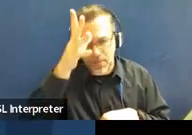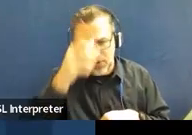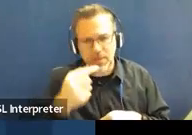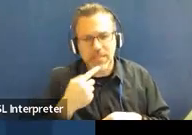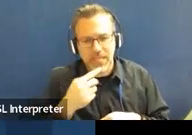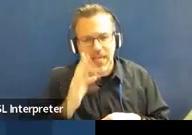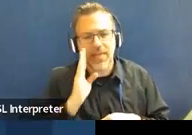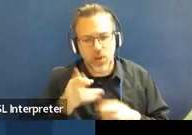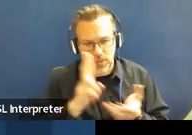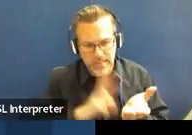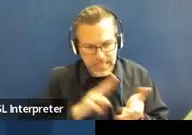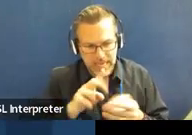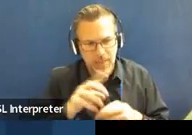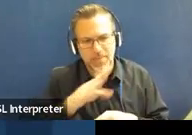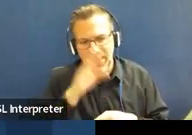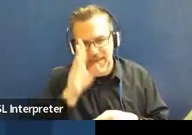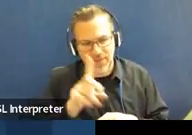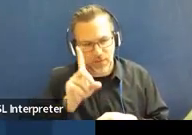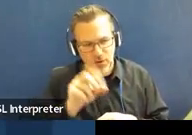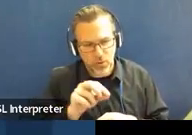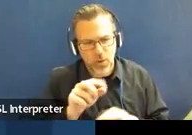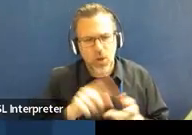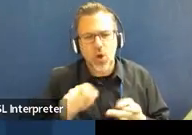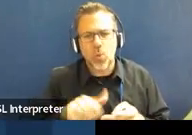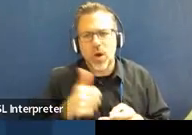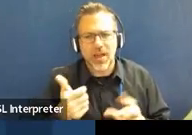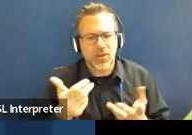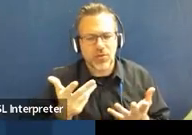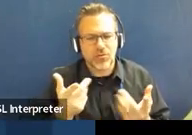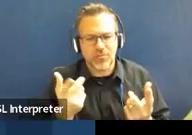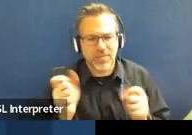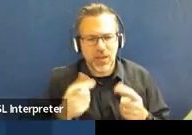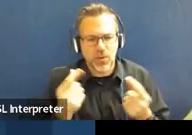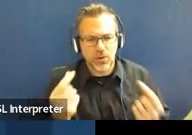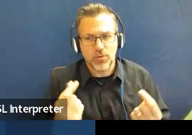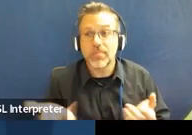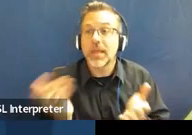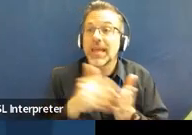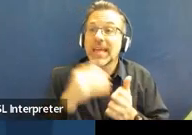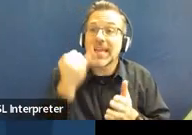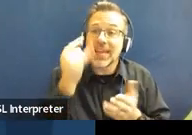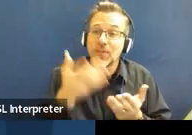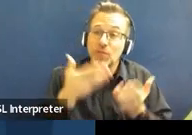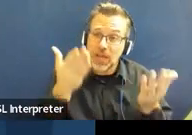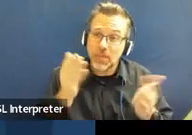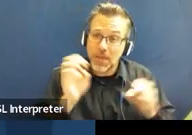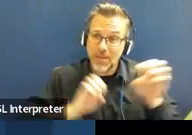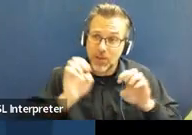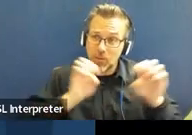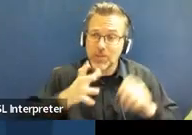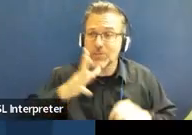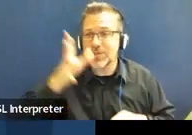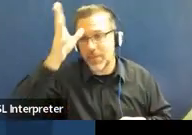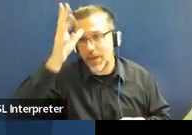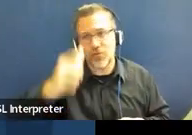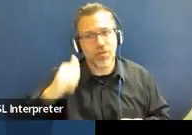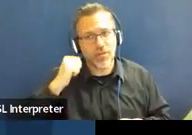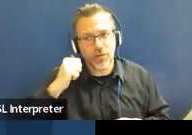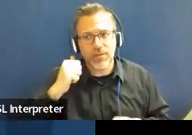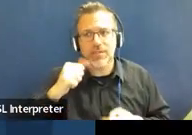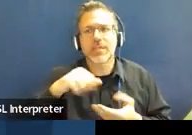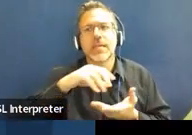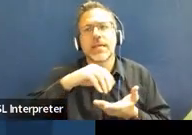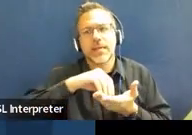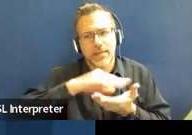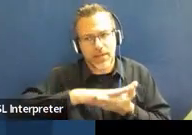What options other than documenting attempts does the school have? So again, if you recommend an eval and the parent refuses, you would need to document that.